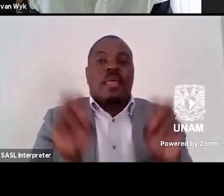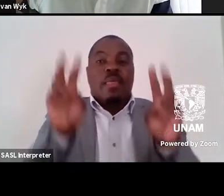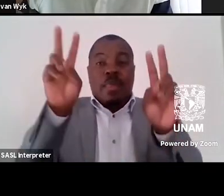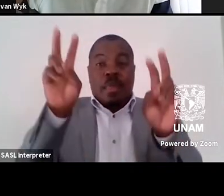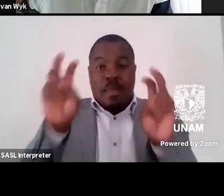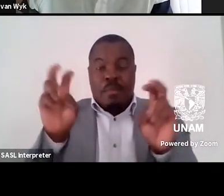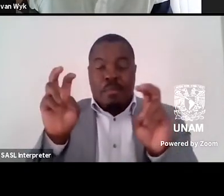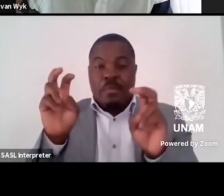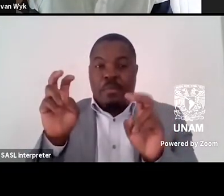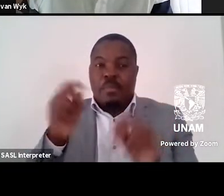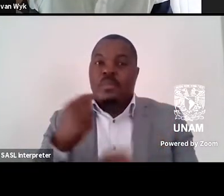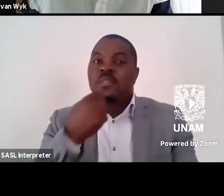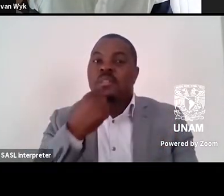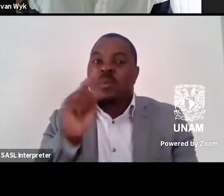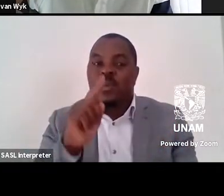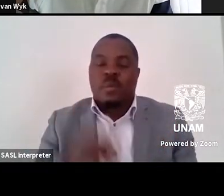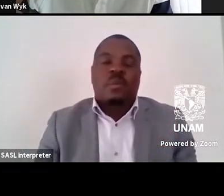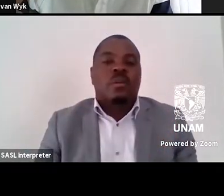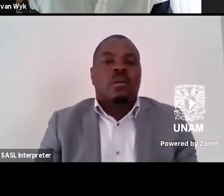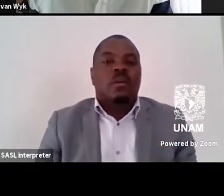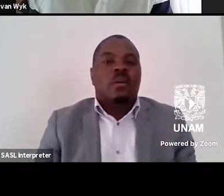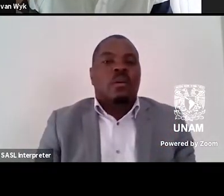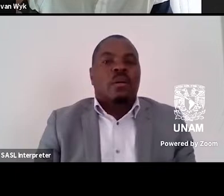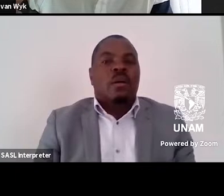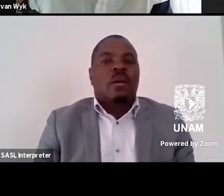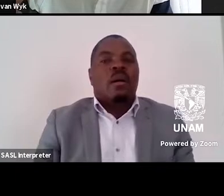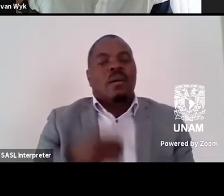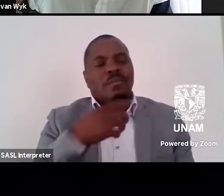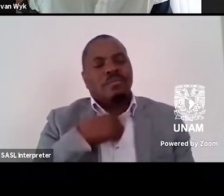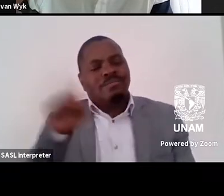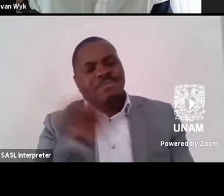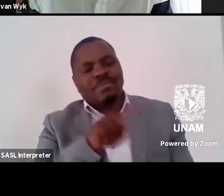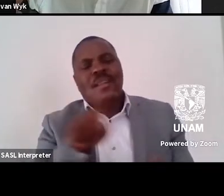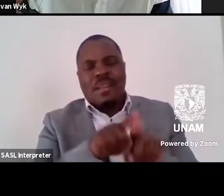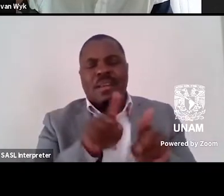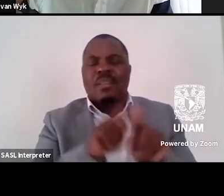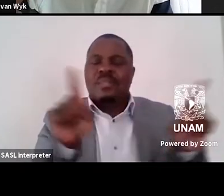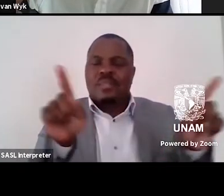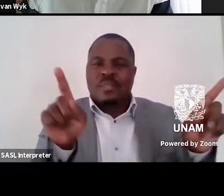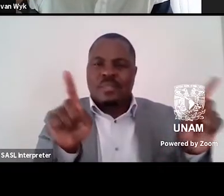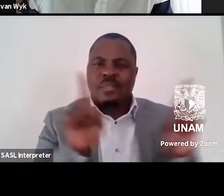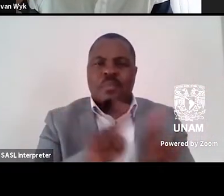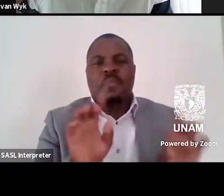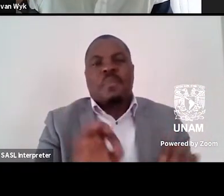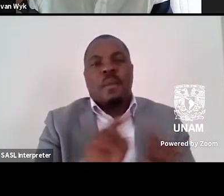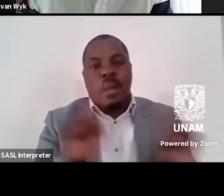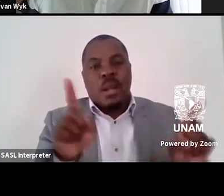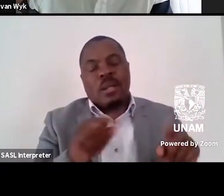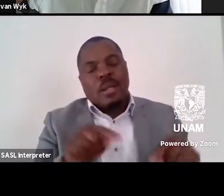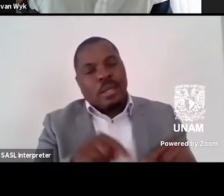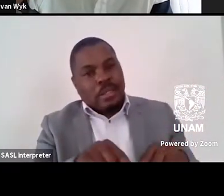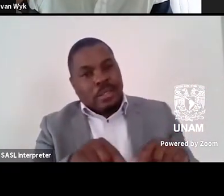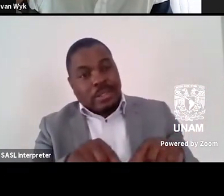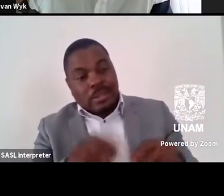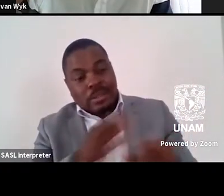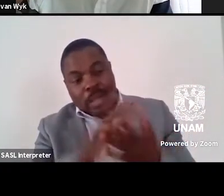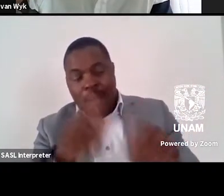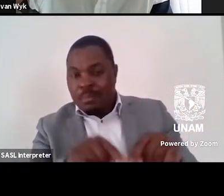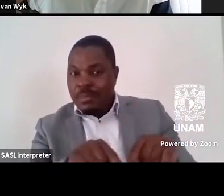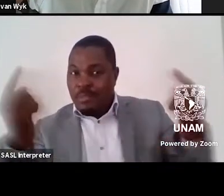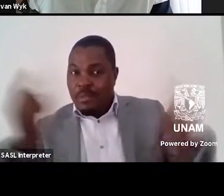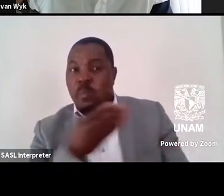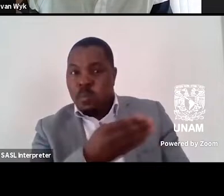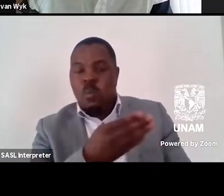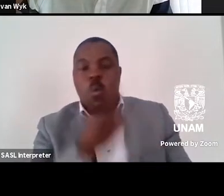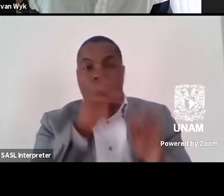forms are often regarded as the same. Of course, there are notable exemptions to the rule. One example